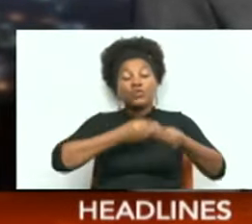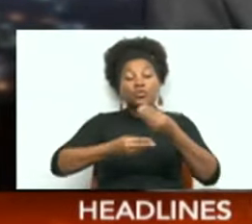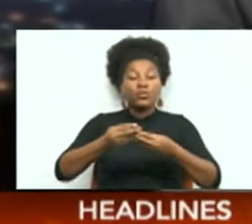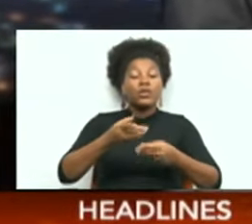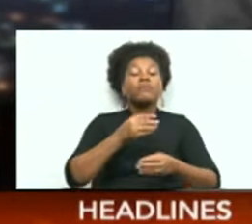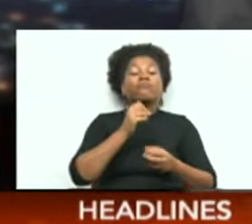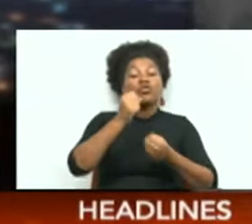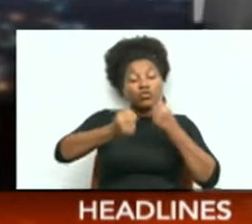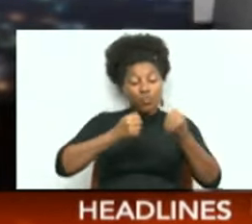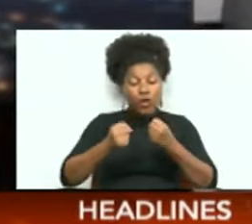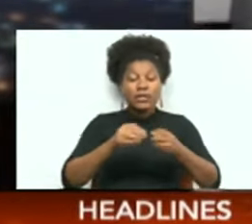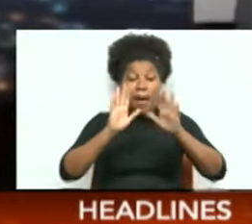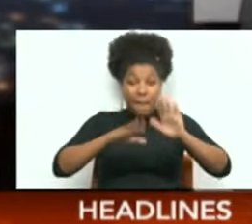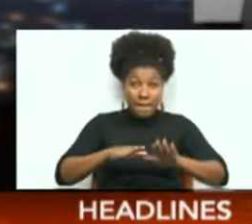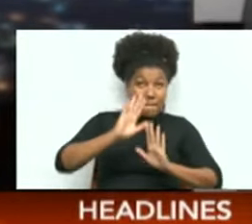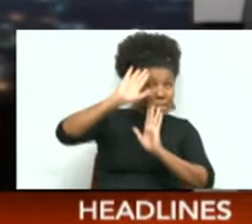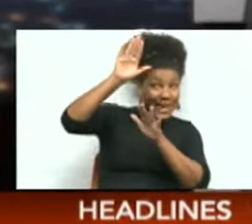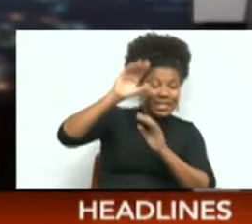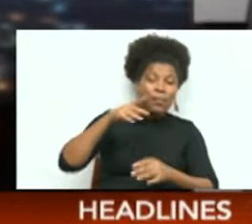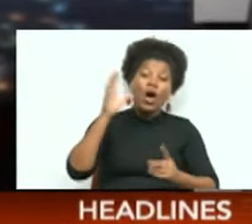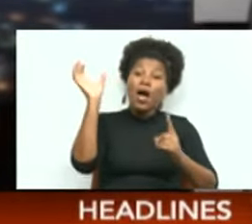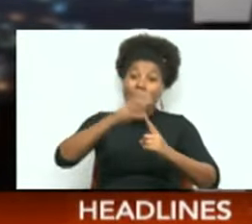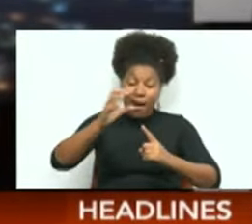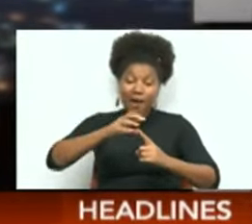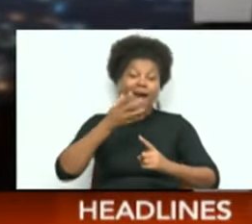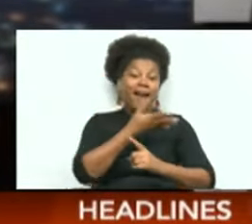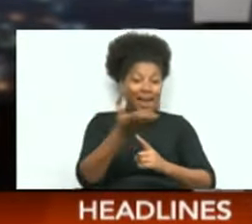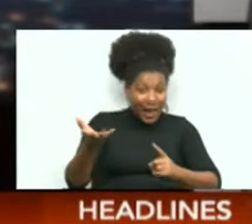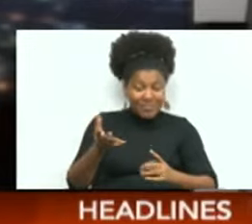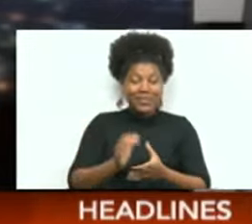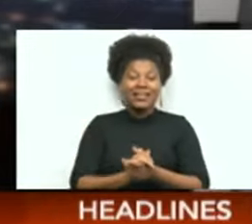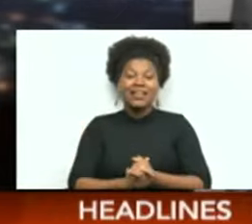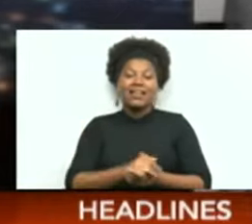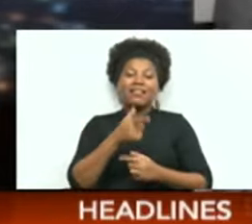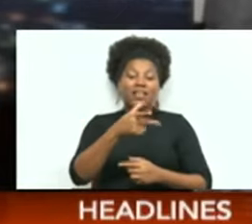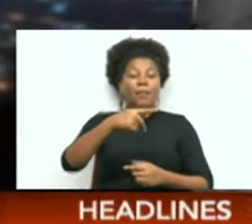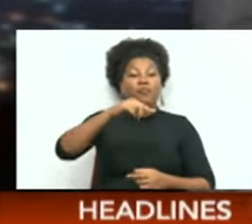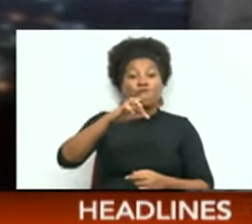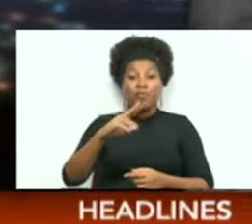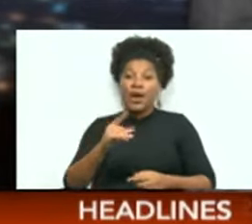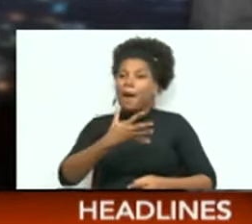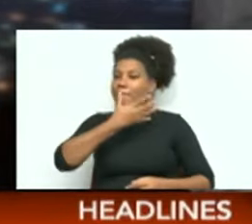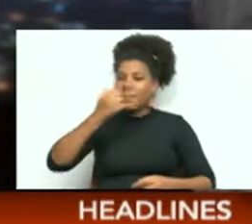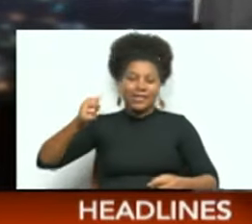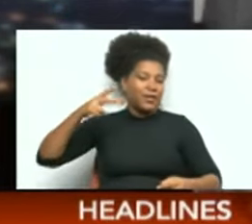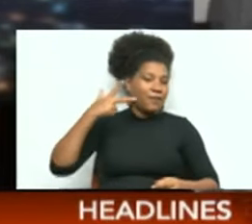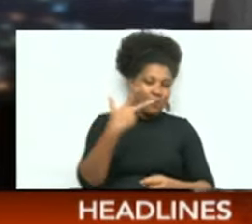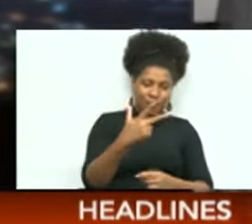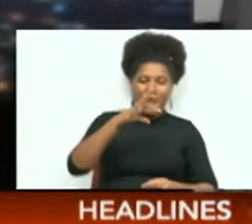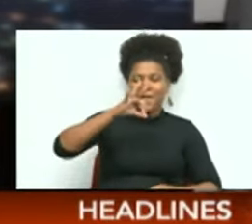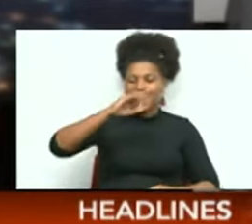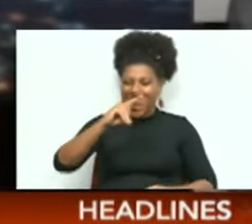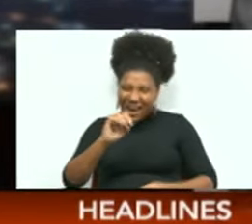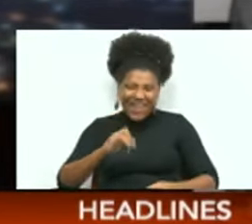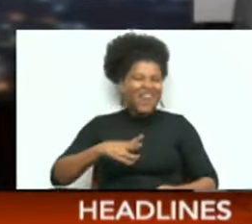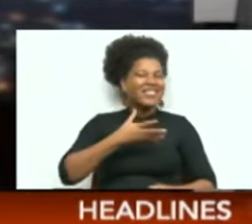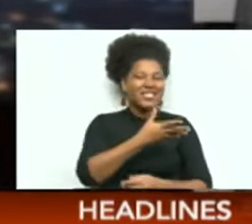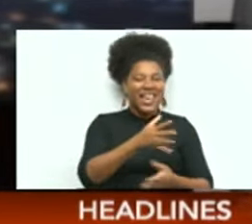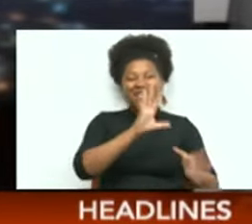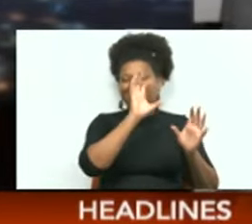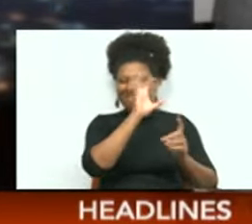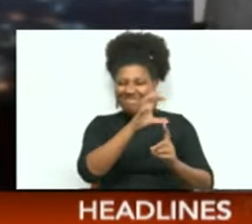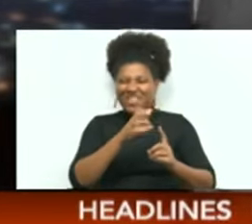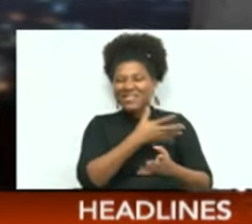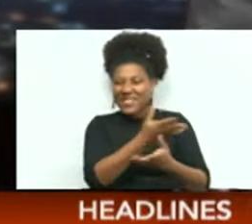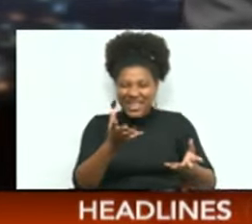Basketball Tournament crowned its championship division champion and tipped off the Premier Division best of three finals. Carson Cupid has the highlights as Maloney Pacers made